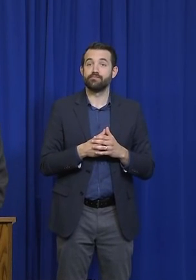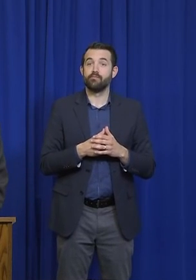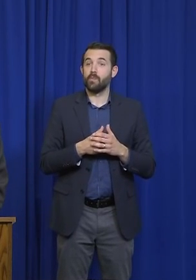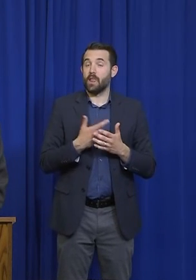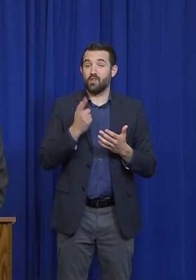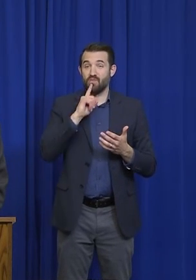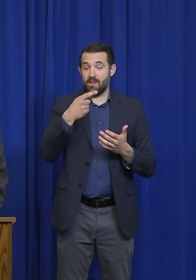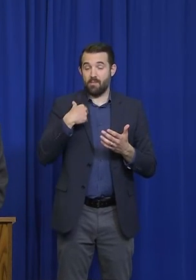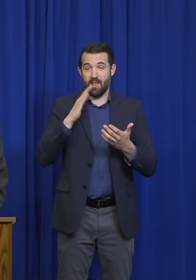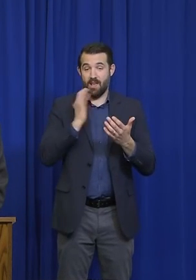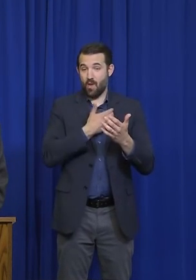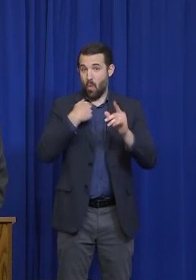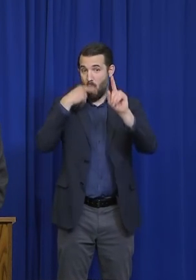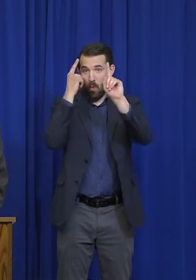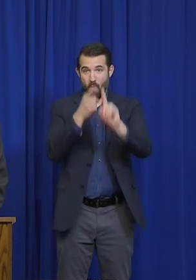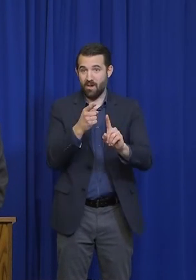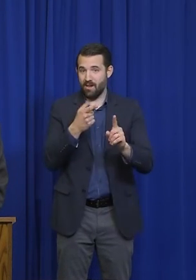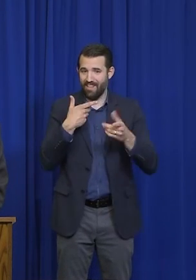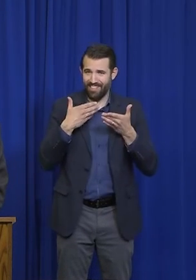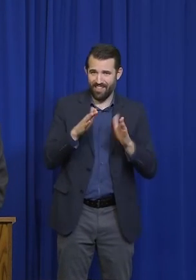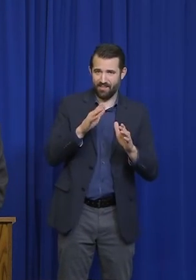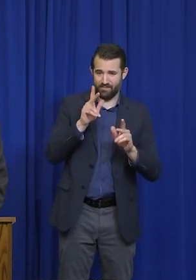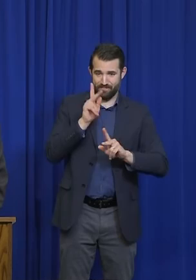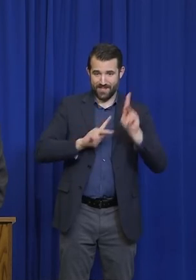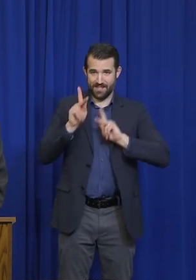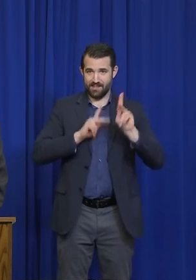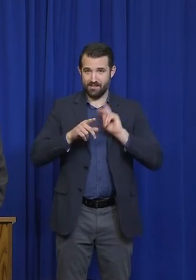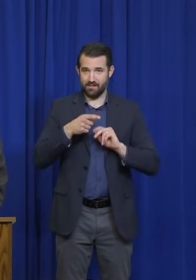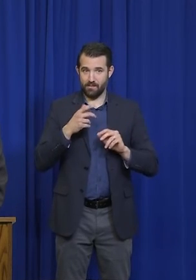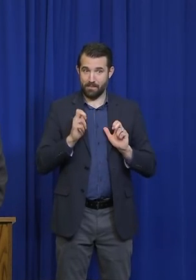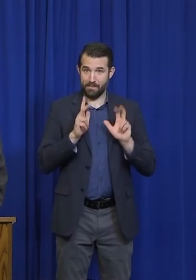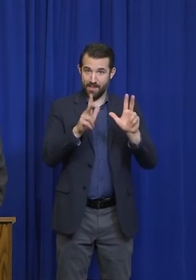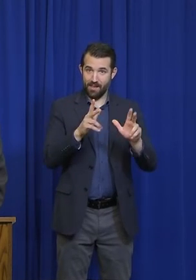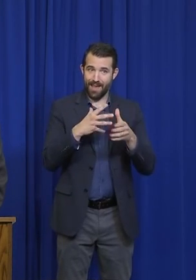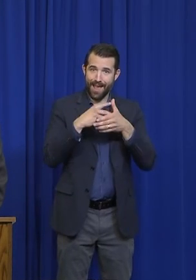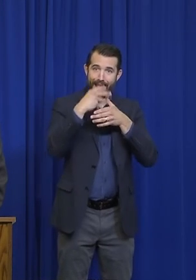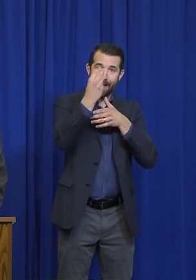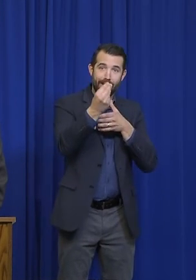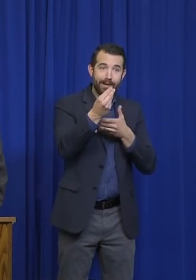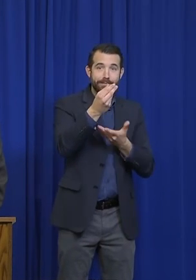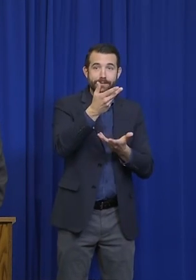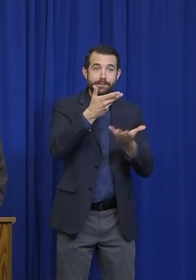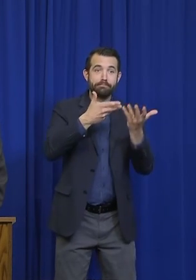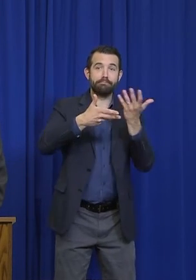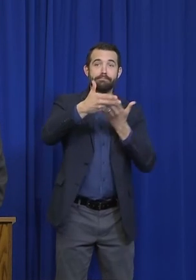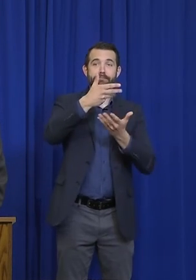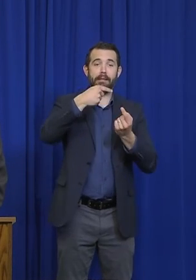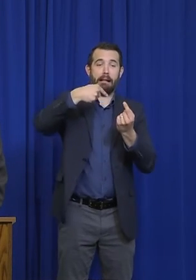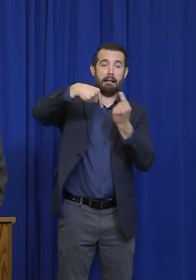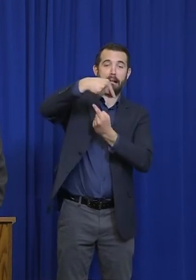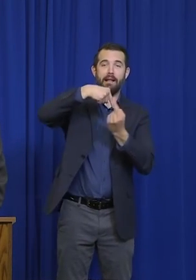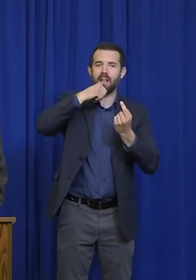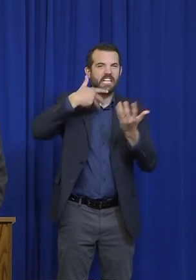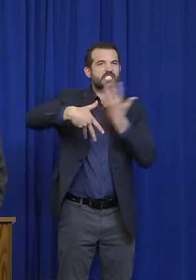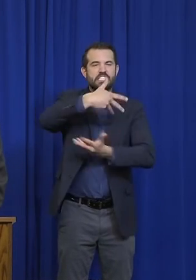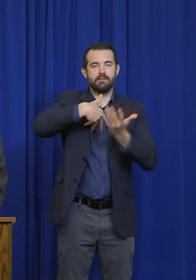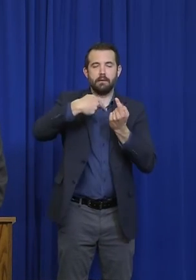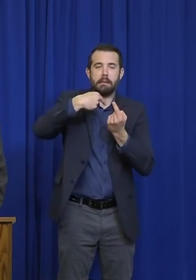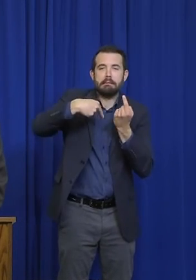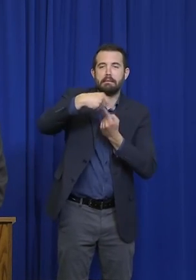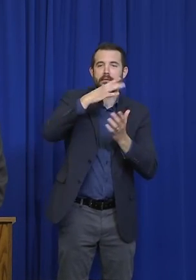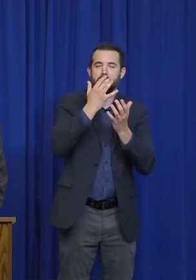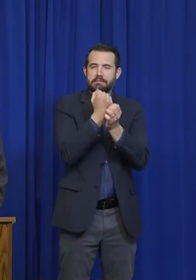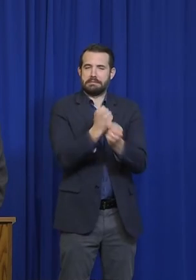people to live again in public to some extent, but safely. And with all due consideration to